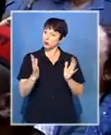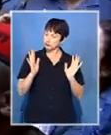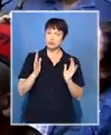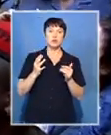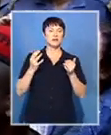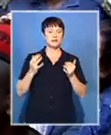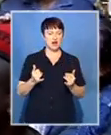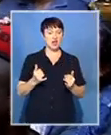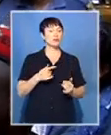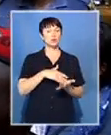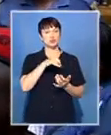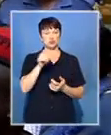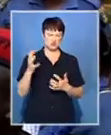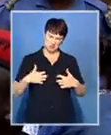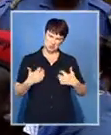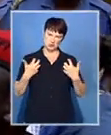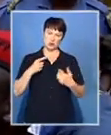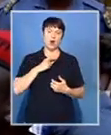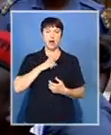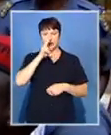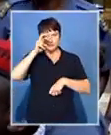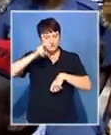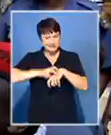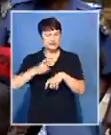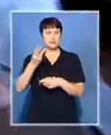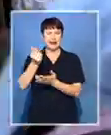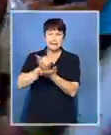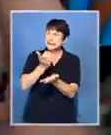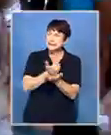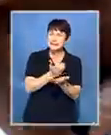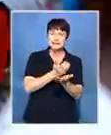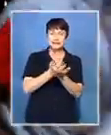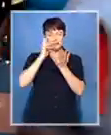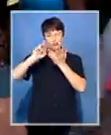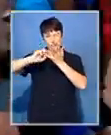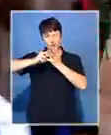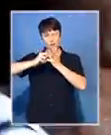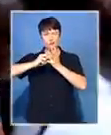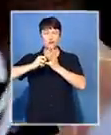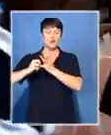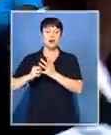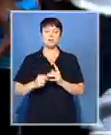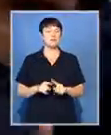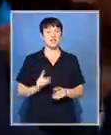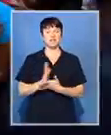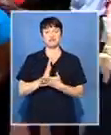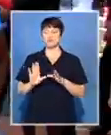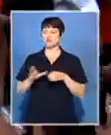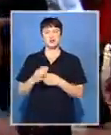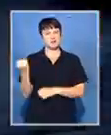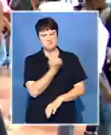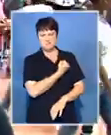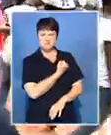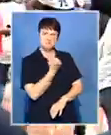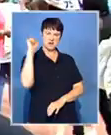would face financial exclusion through fundraising and debt agreements. However, a group of students revived protest